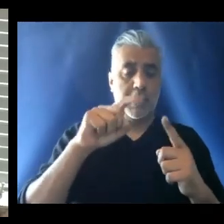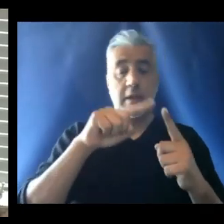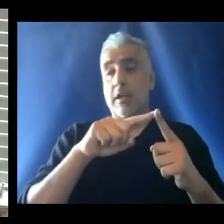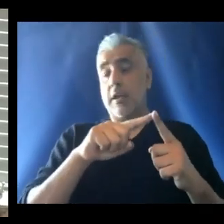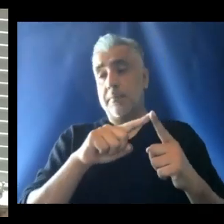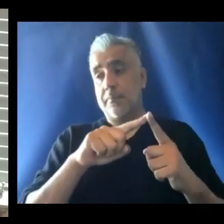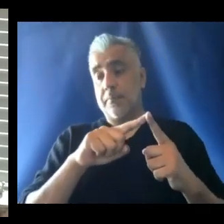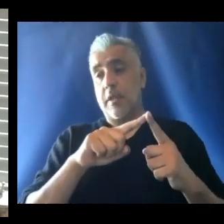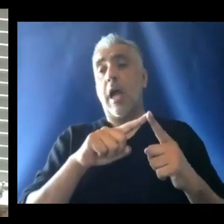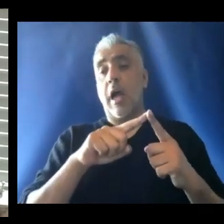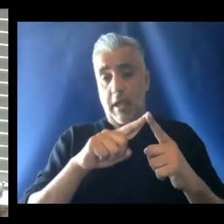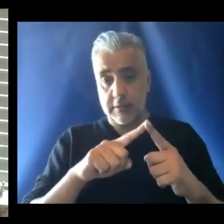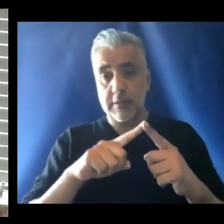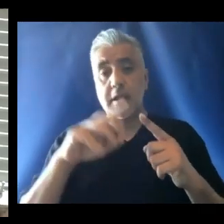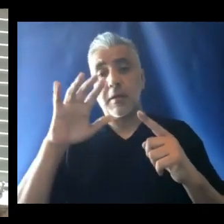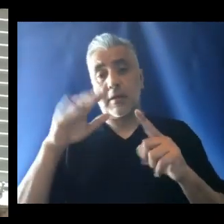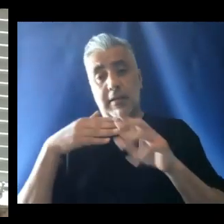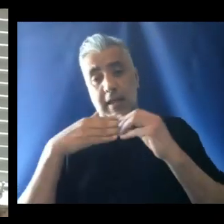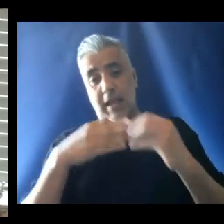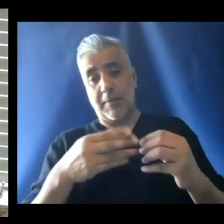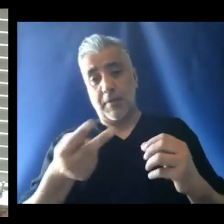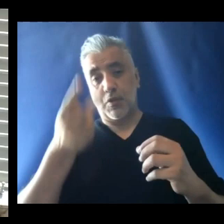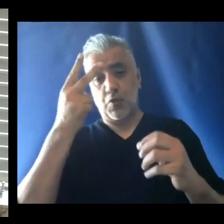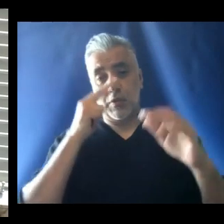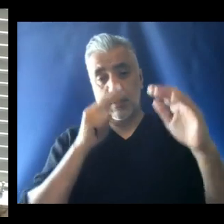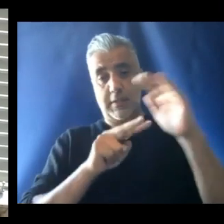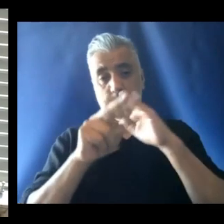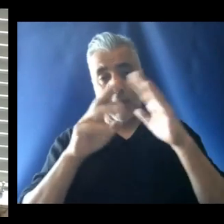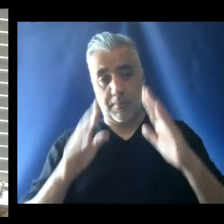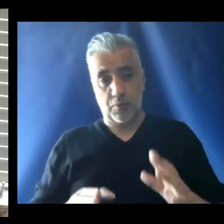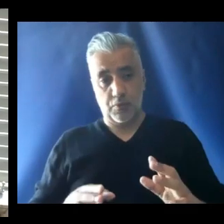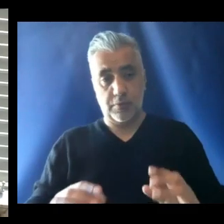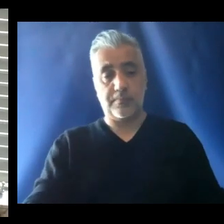guided by the two disciples of Emmaus,